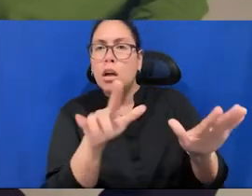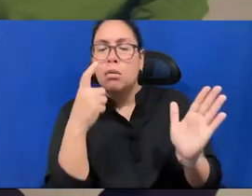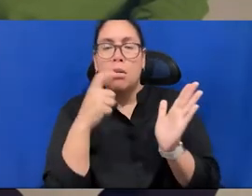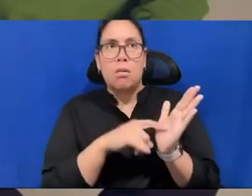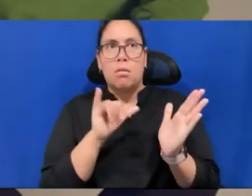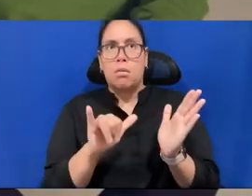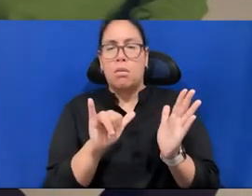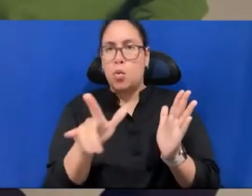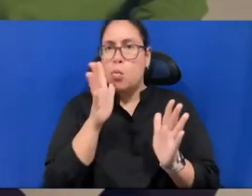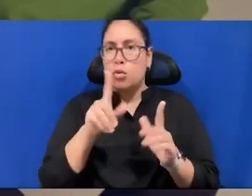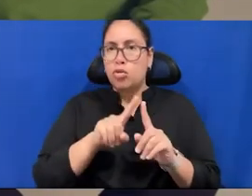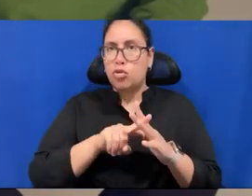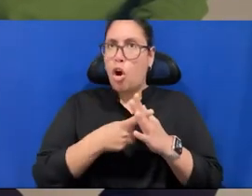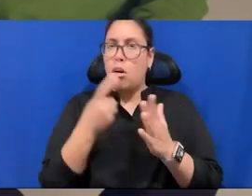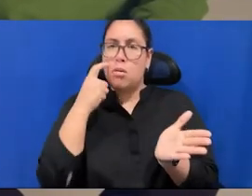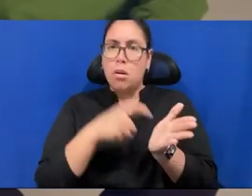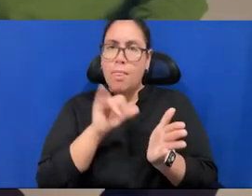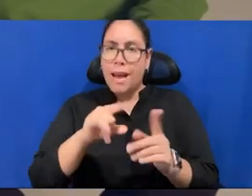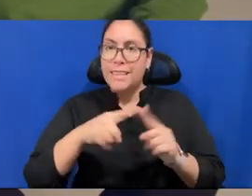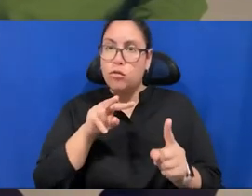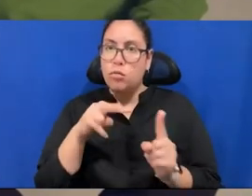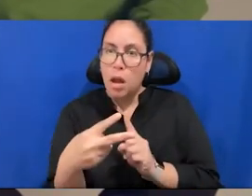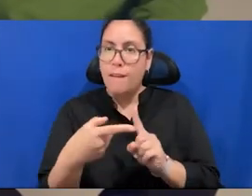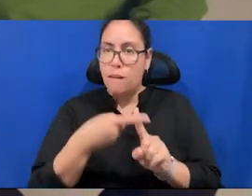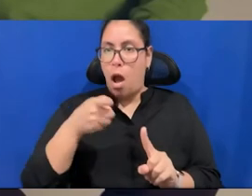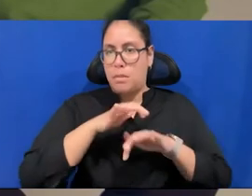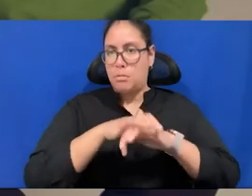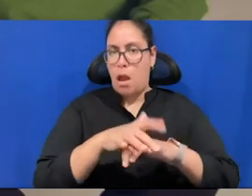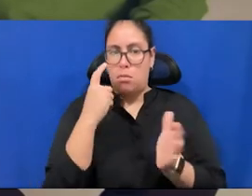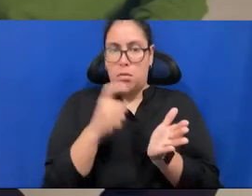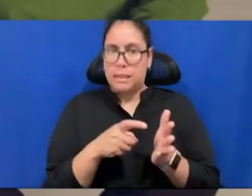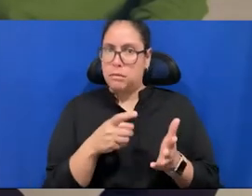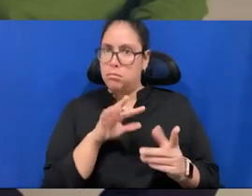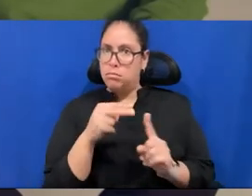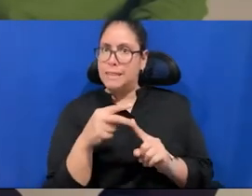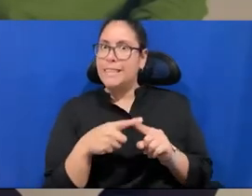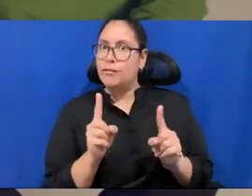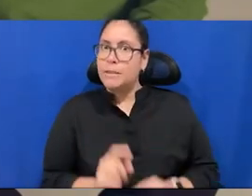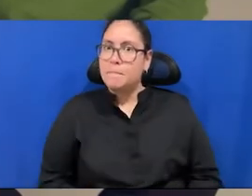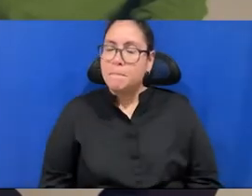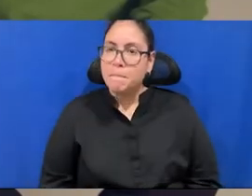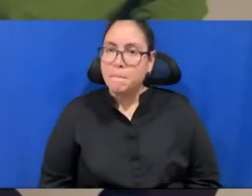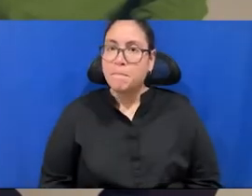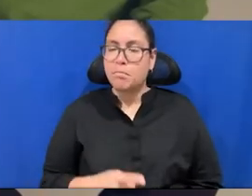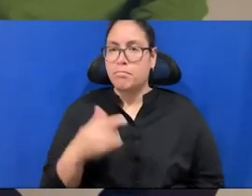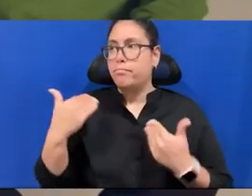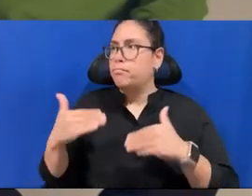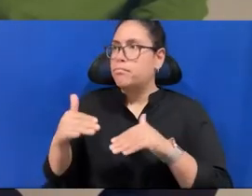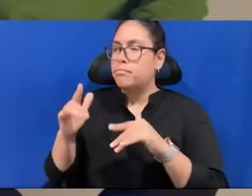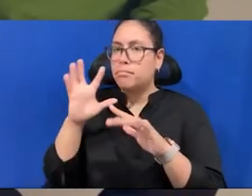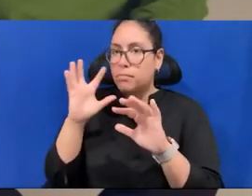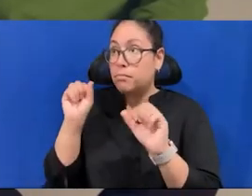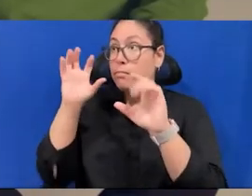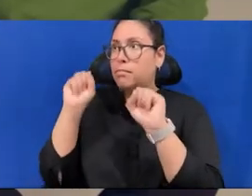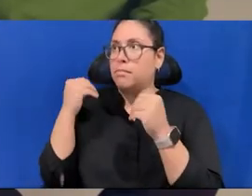part of some cultures. It's an incredibly beautiful experience. And I hope everyone can come